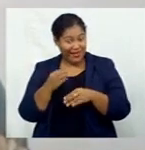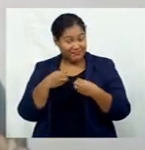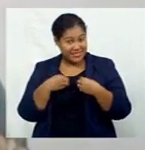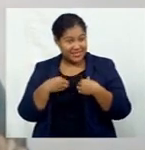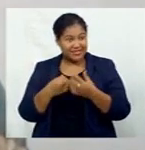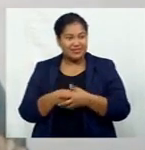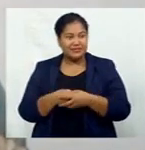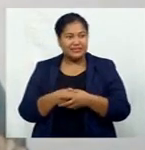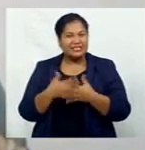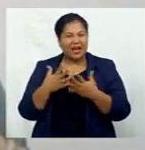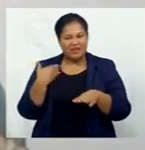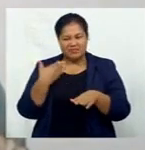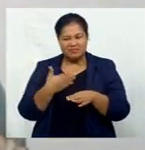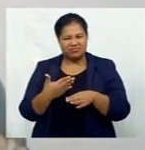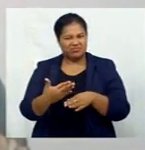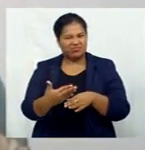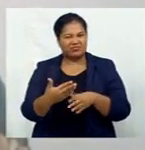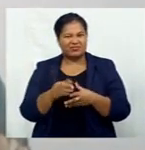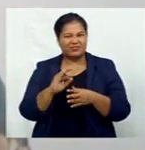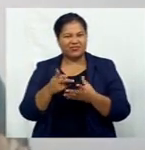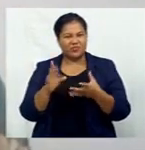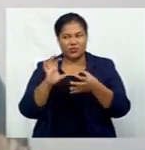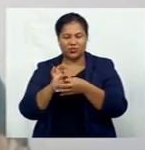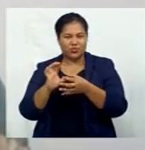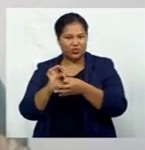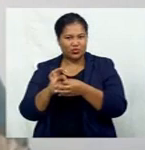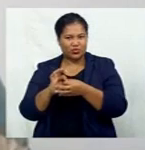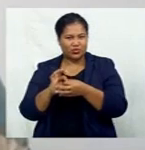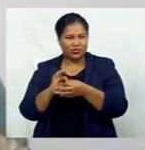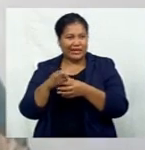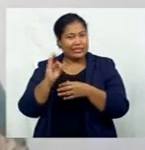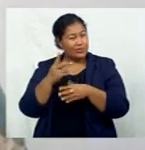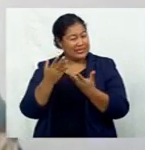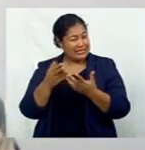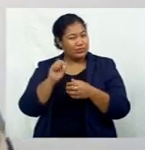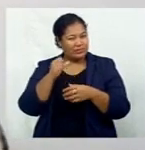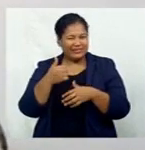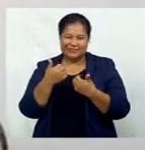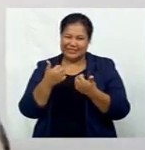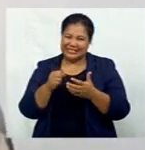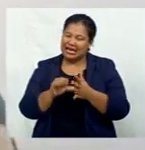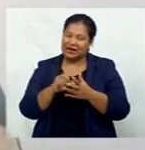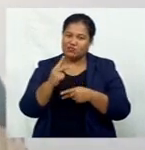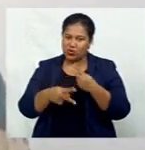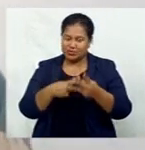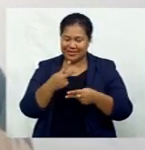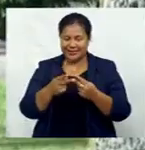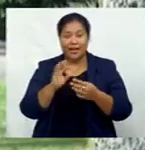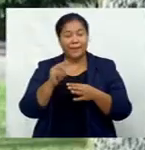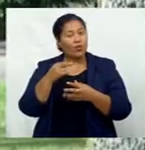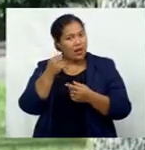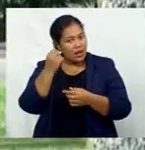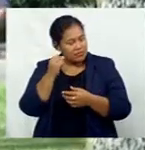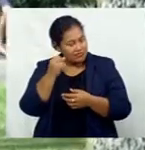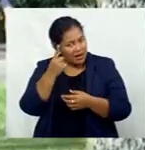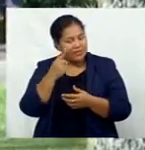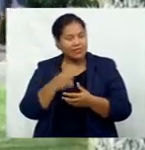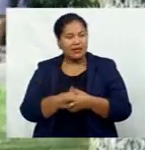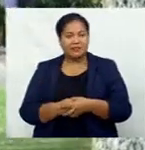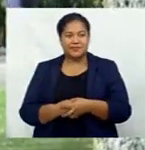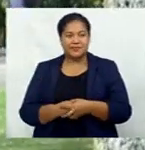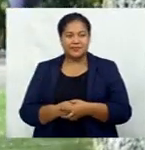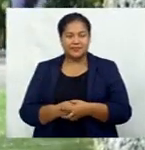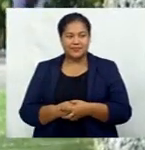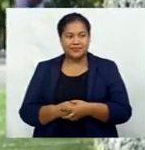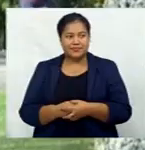now along the entire tourism supply chain. So this will be a gradual process. I mean, as you can understand, it's a